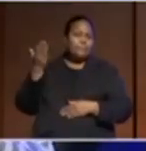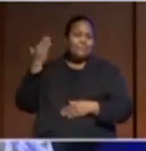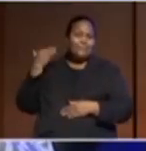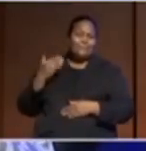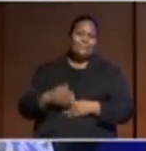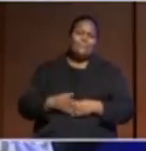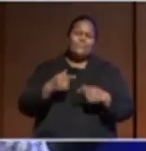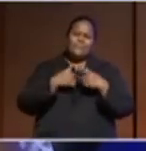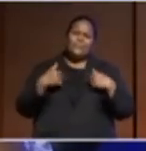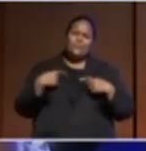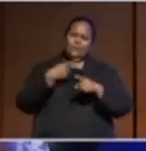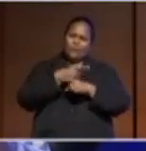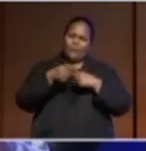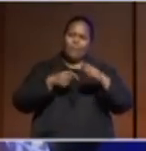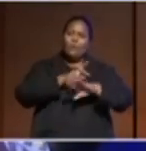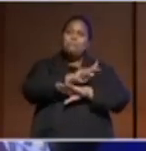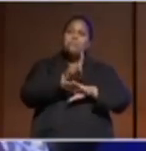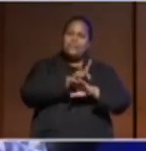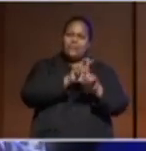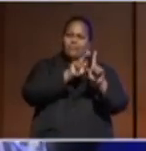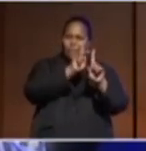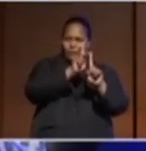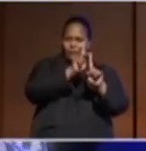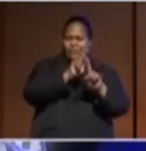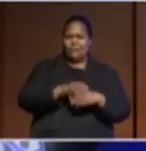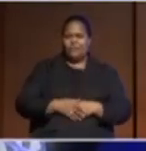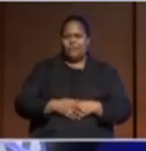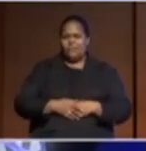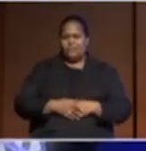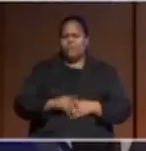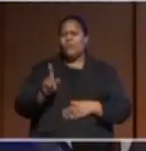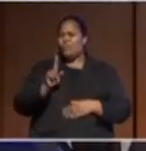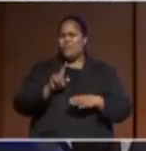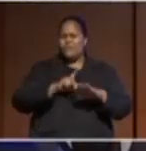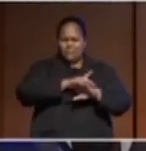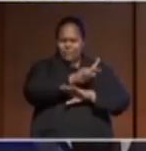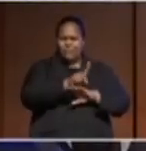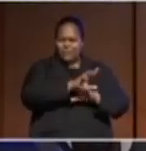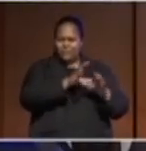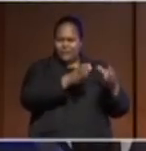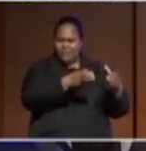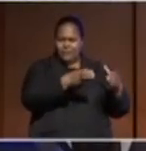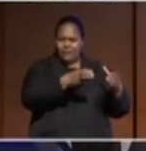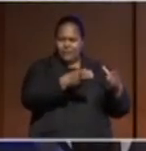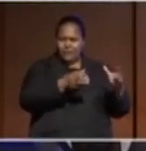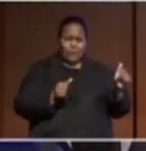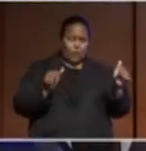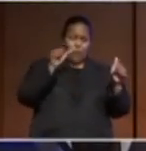we talked about the Pacific way. What was the Pacific way? An approach?